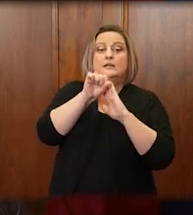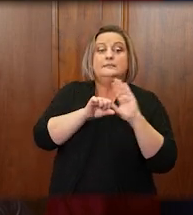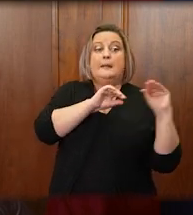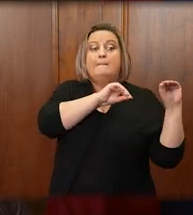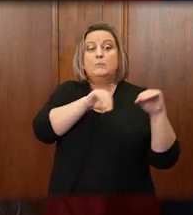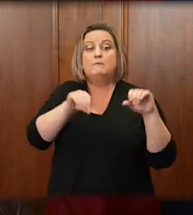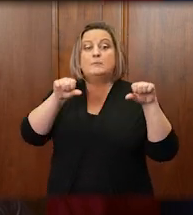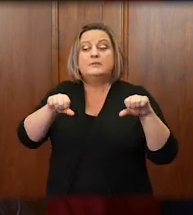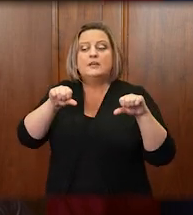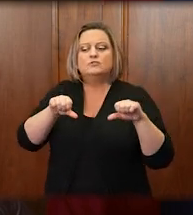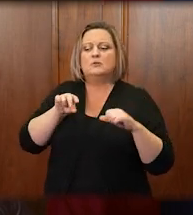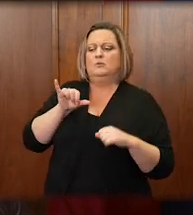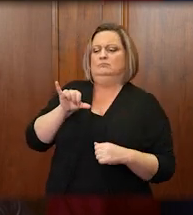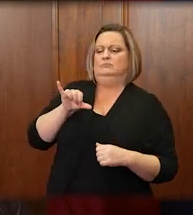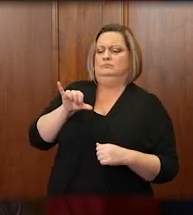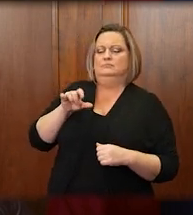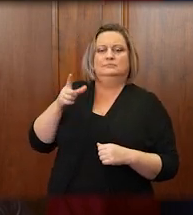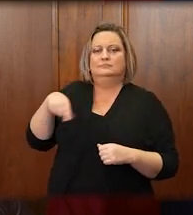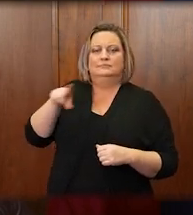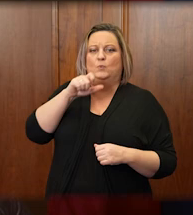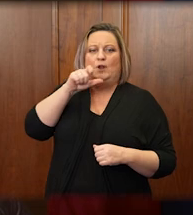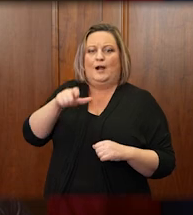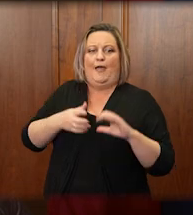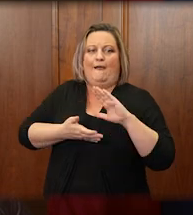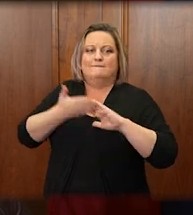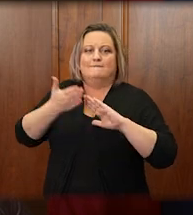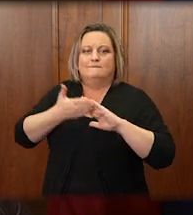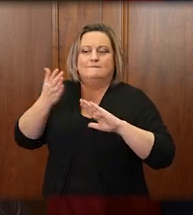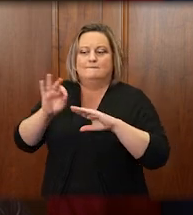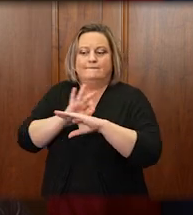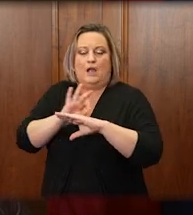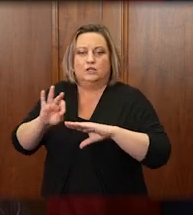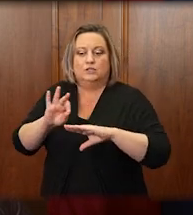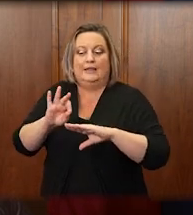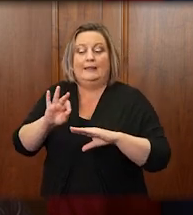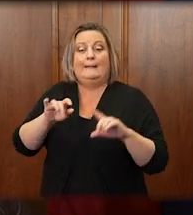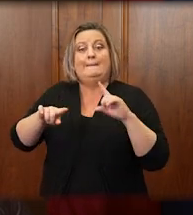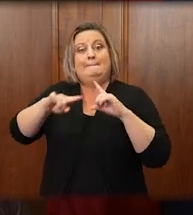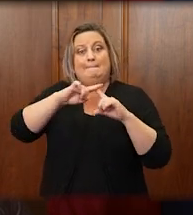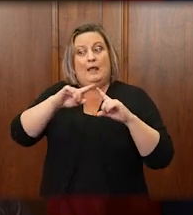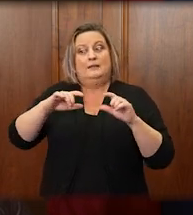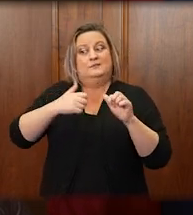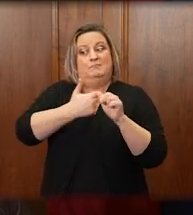by creating a backlog of cases that would have to be resolved later at greater expense.